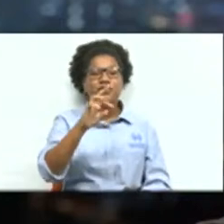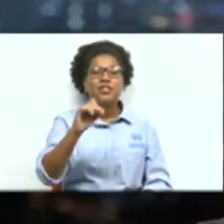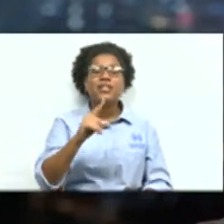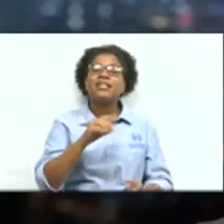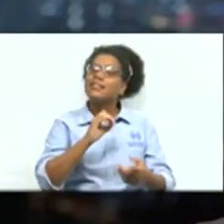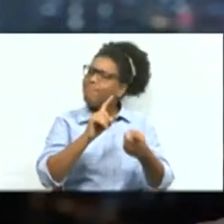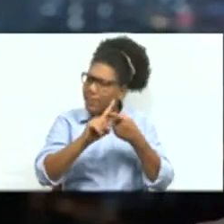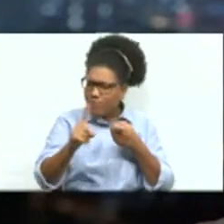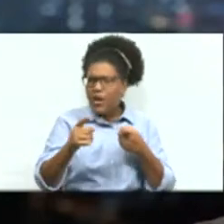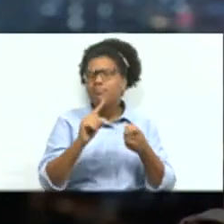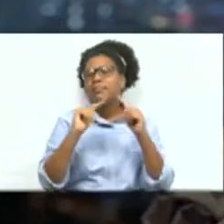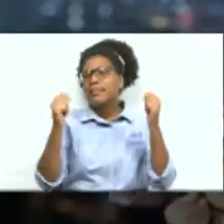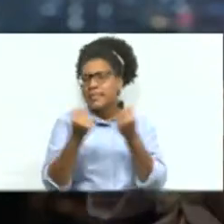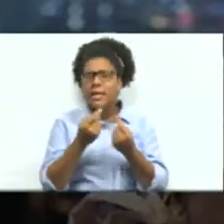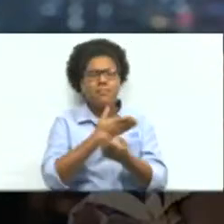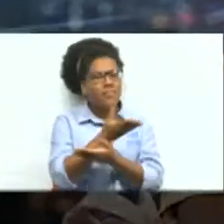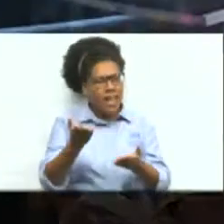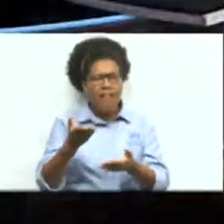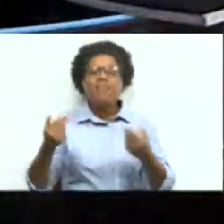of the team, have a good night.